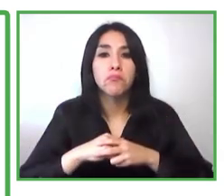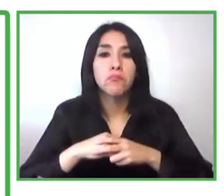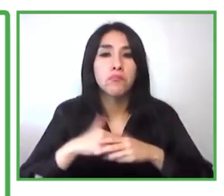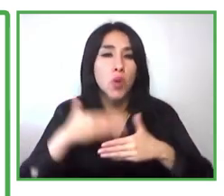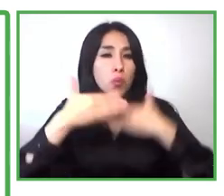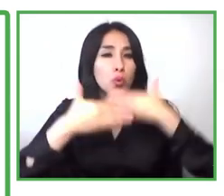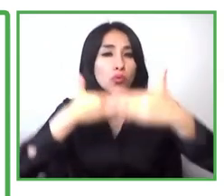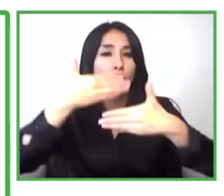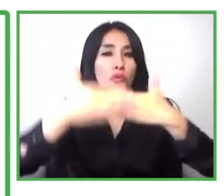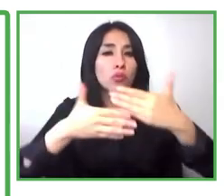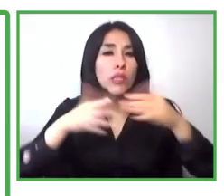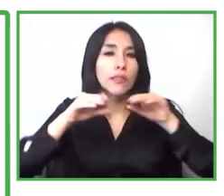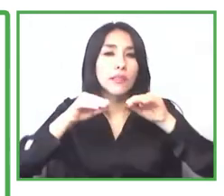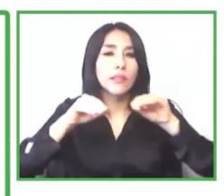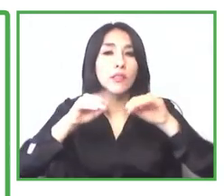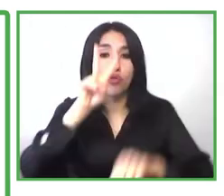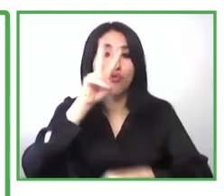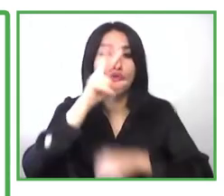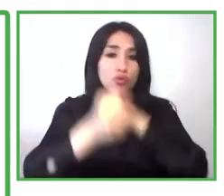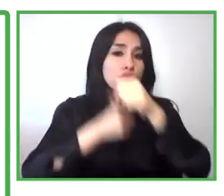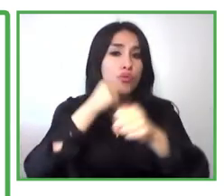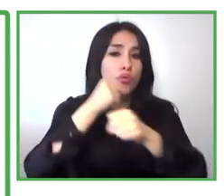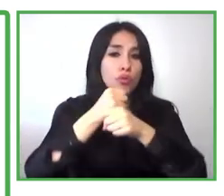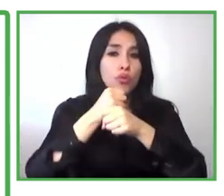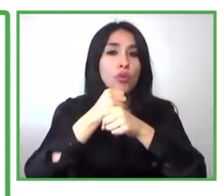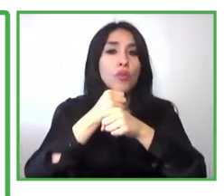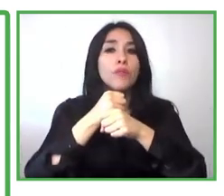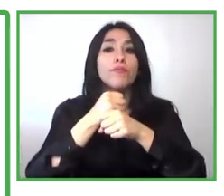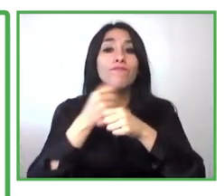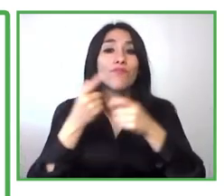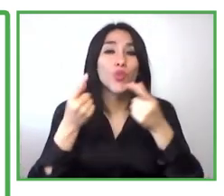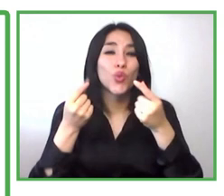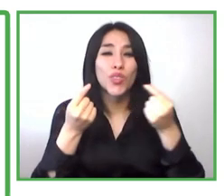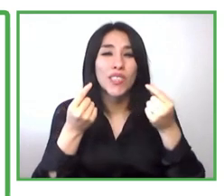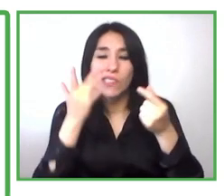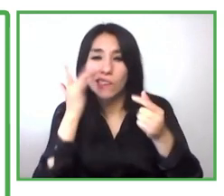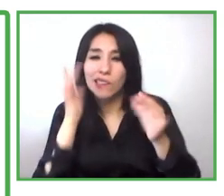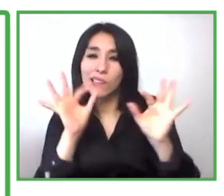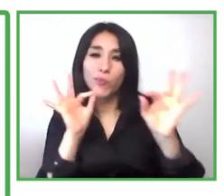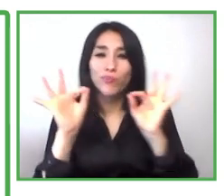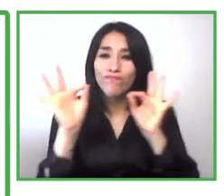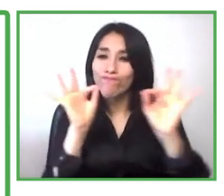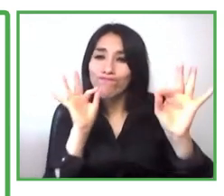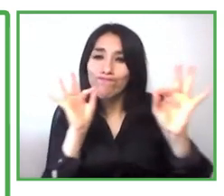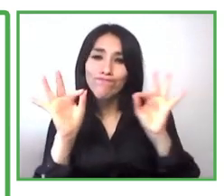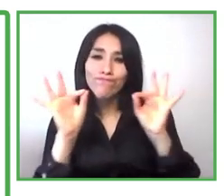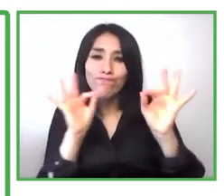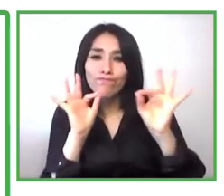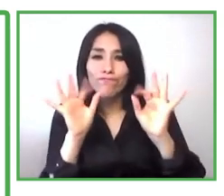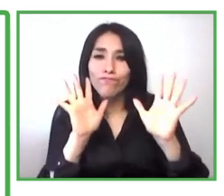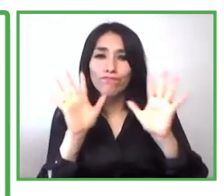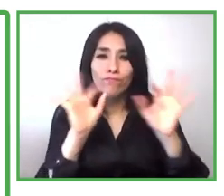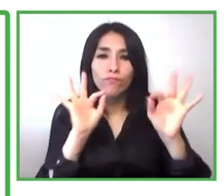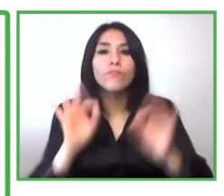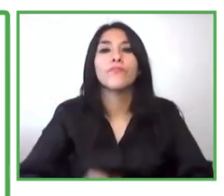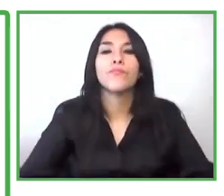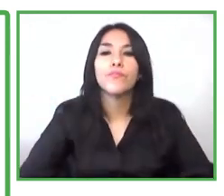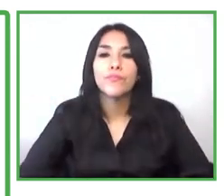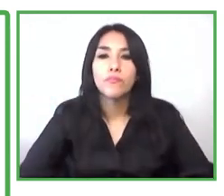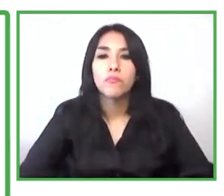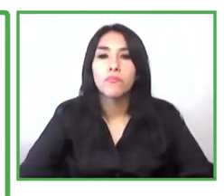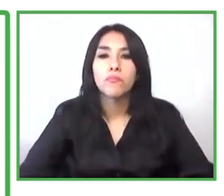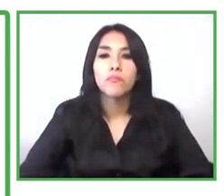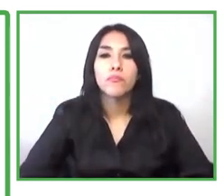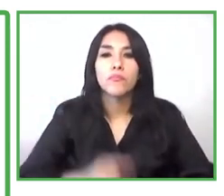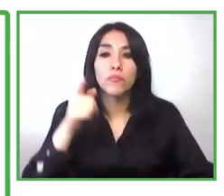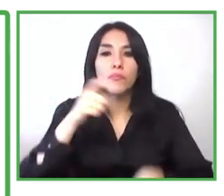we were defined the specific objectives and we measured uh them and we gave them time to measure if this